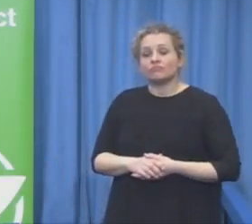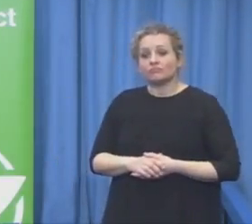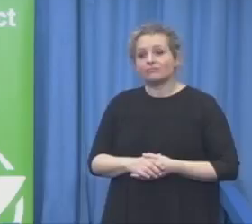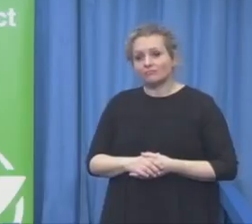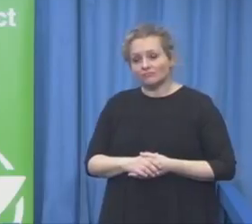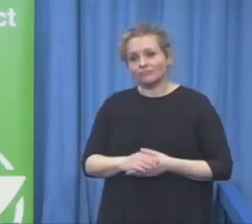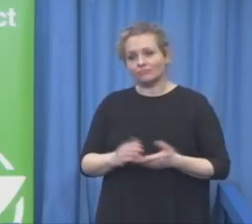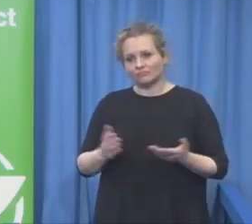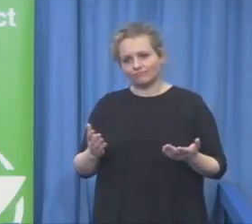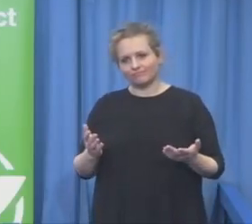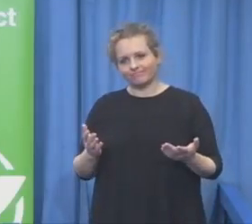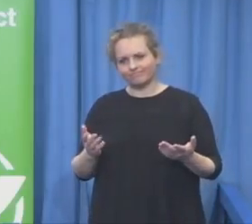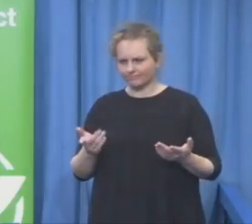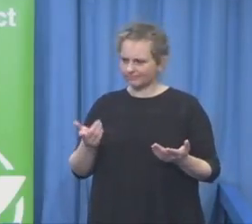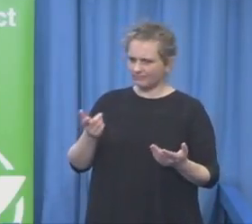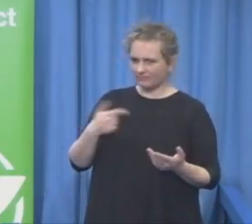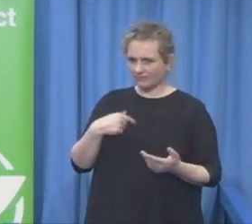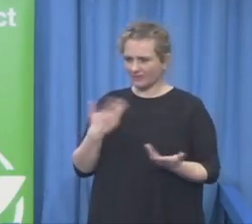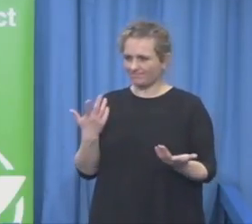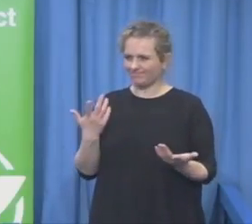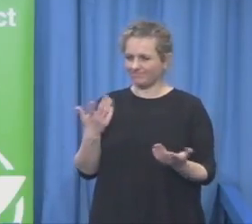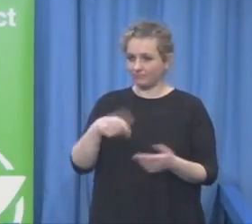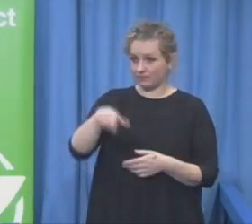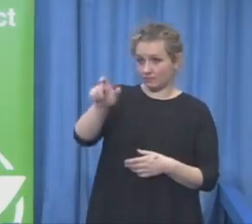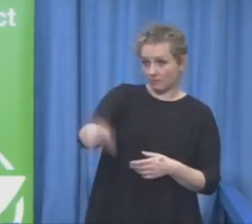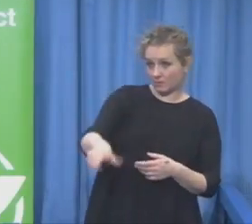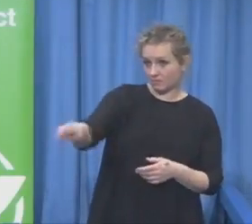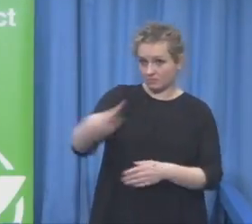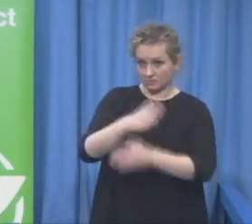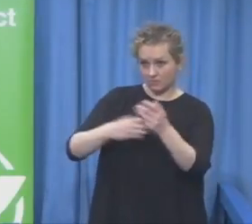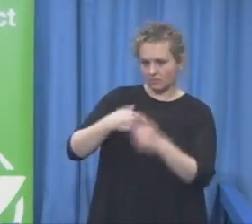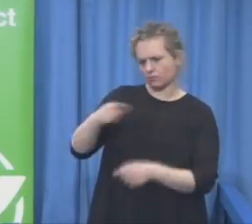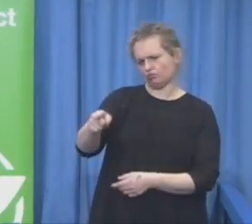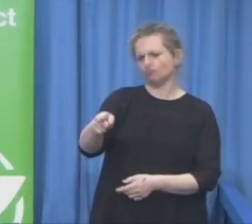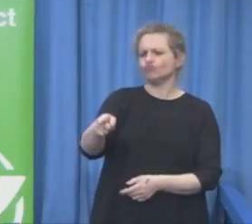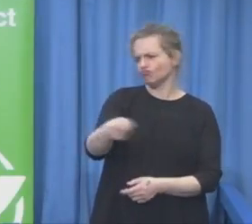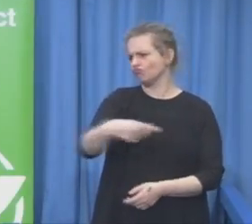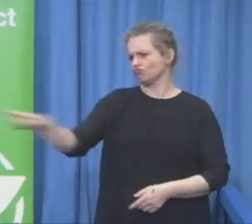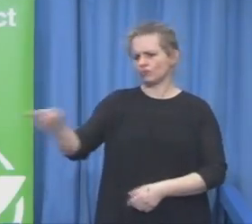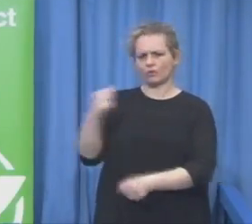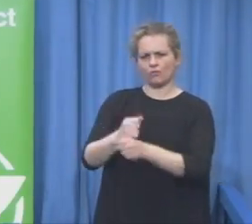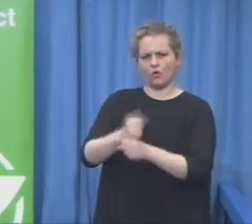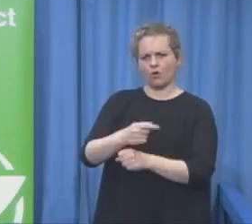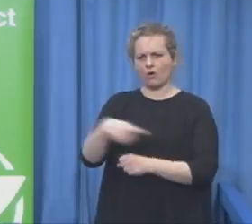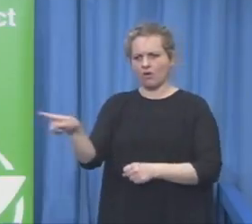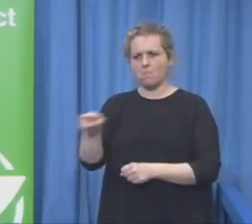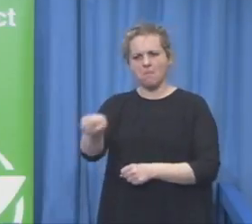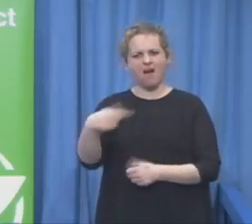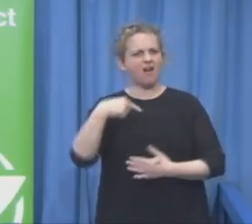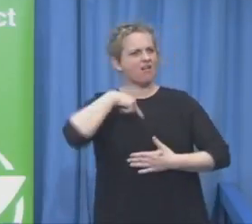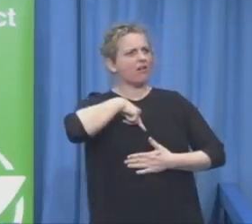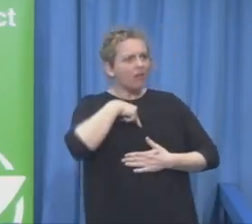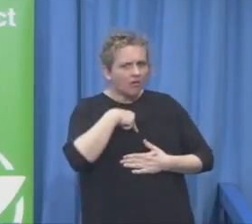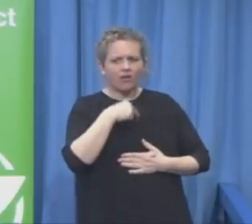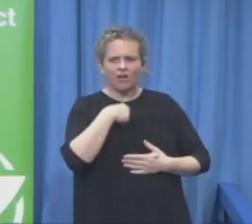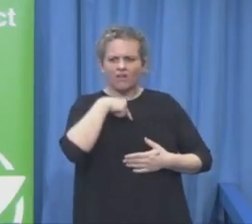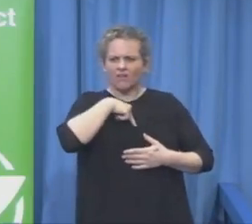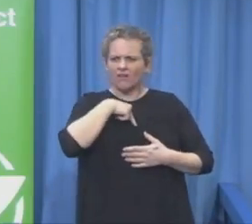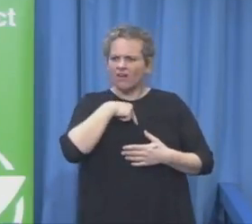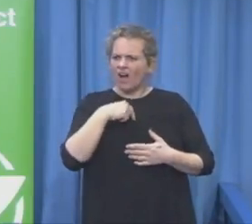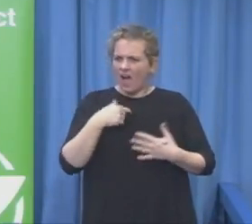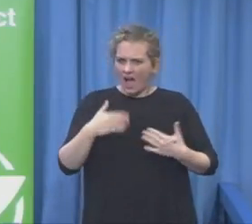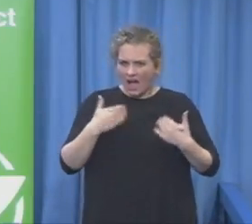is a two-way thing? We all want that in our working lives. Why should it be any different for a person with a disability?